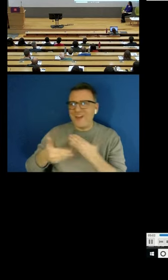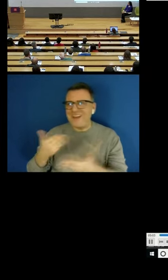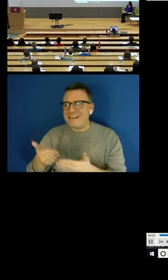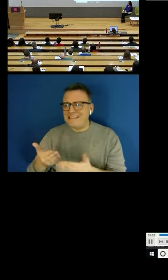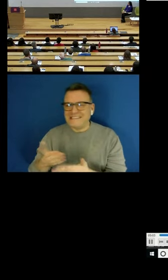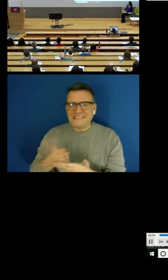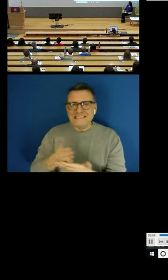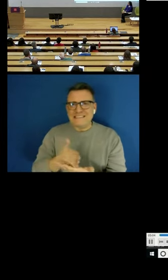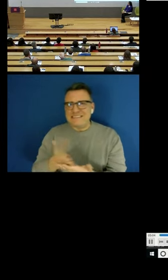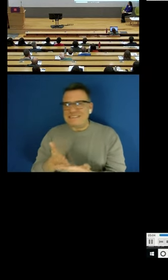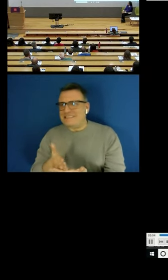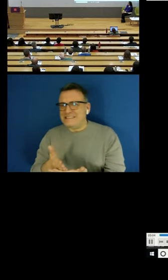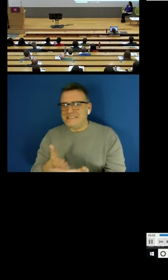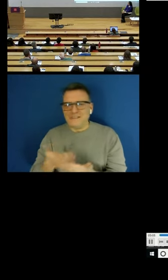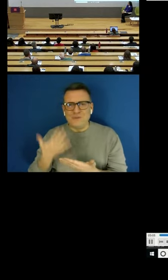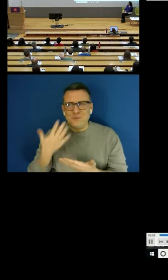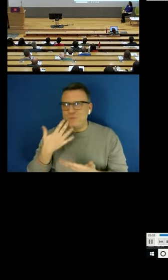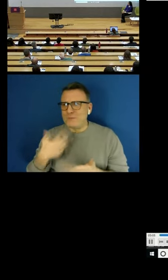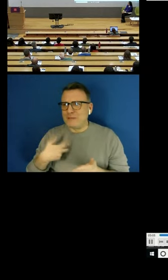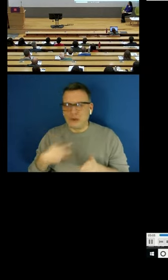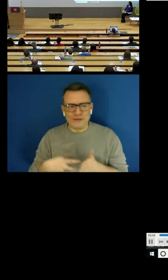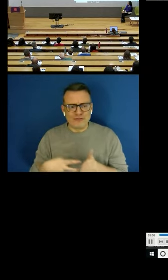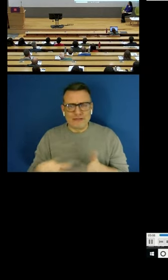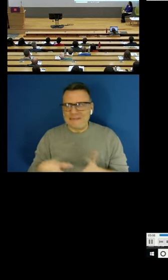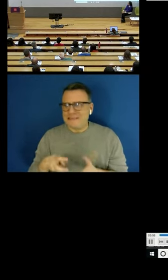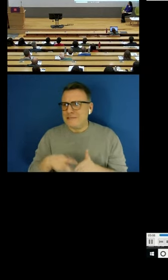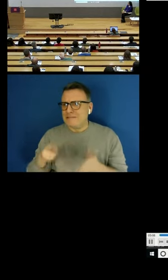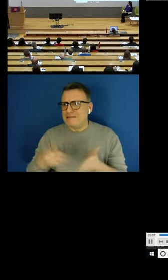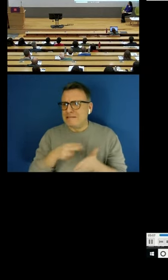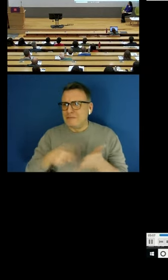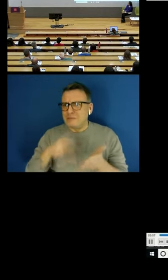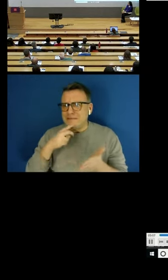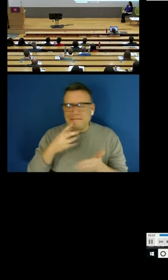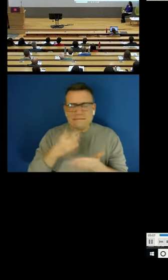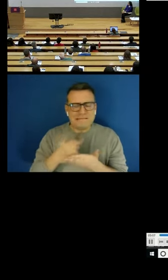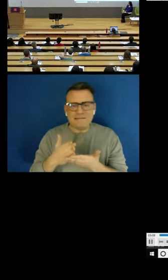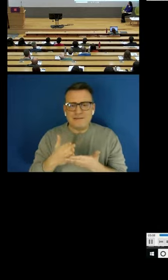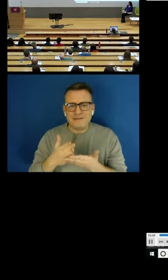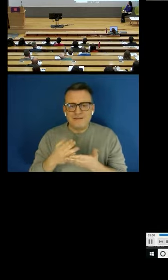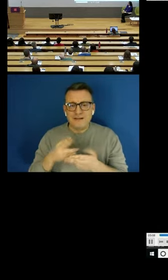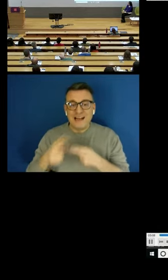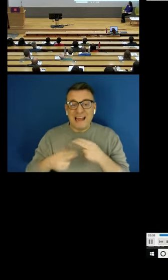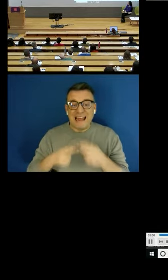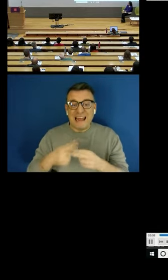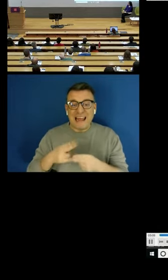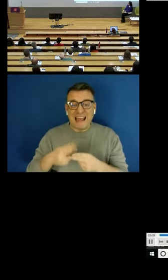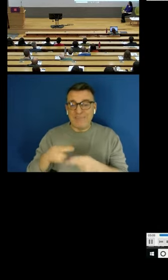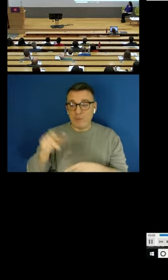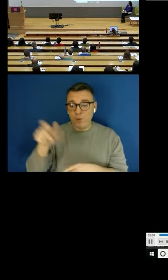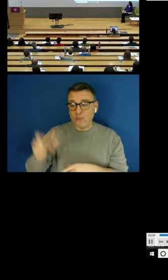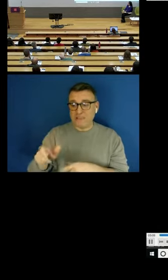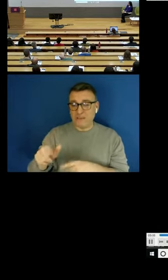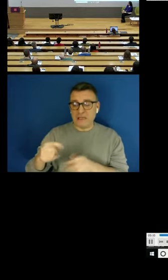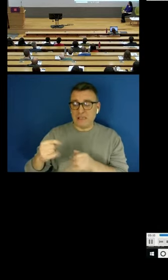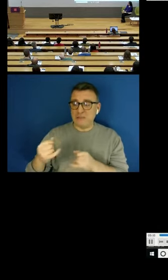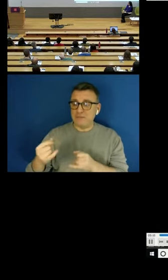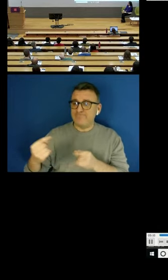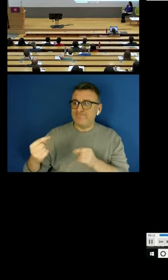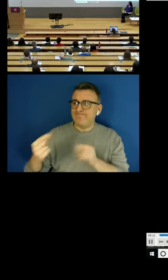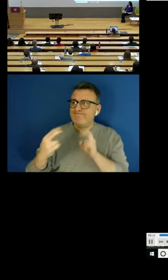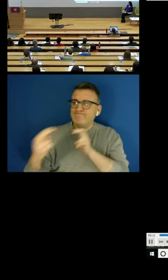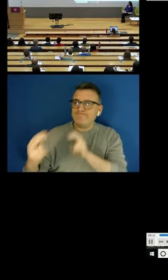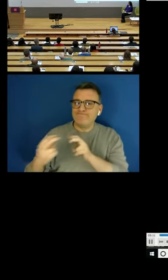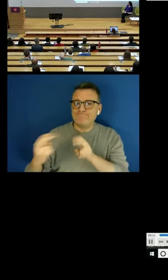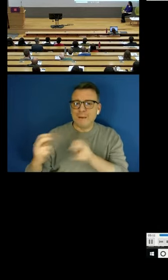terminated at any time even a slight argument with a customer can end your contract with Uber